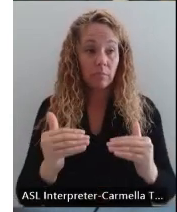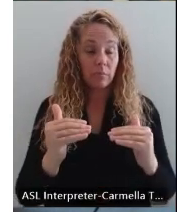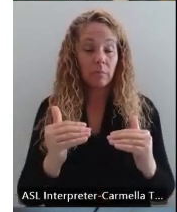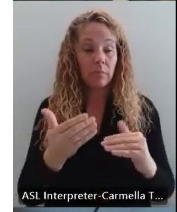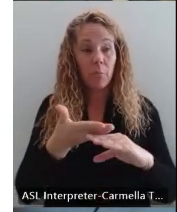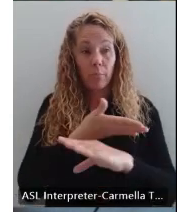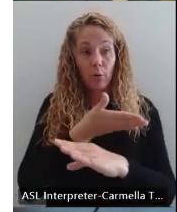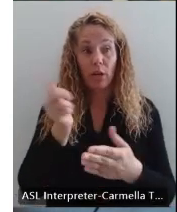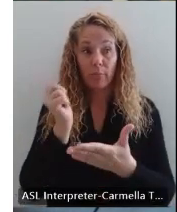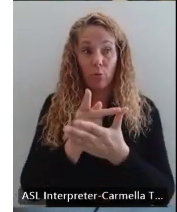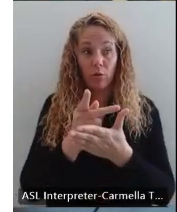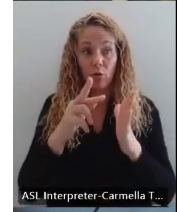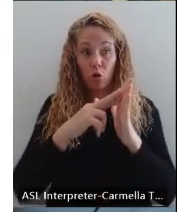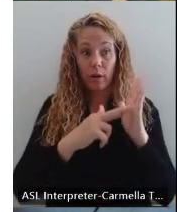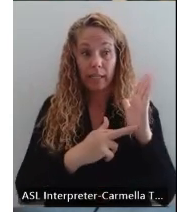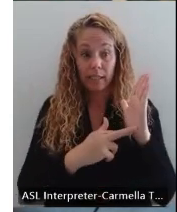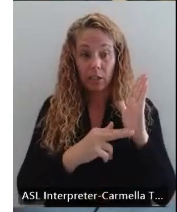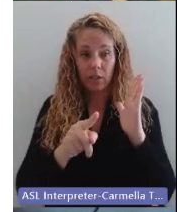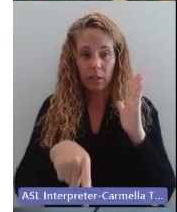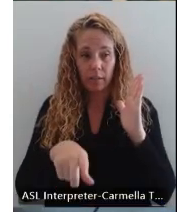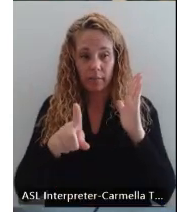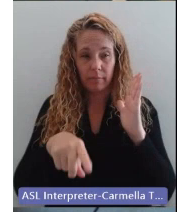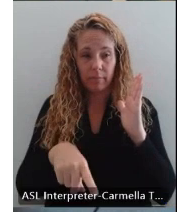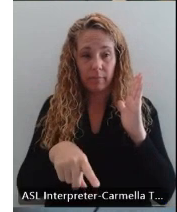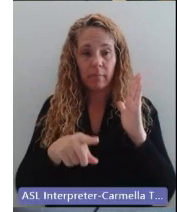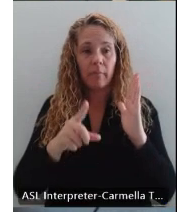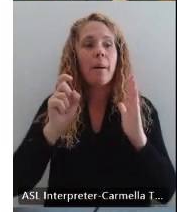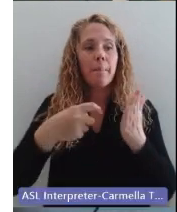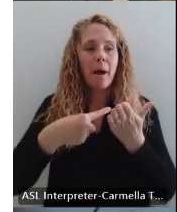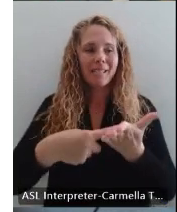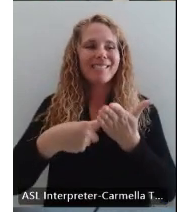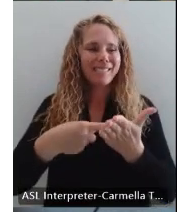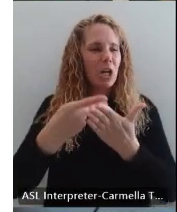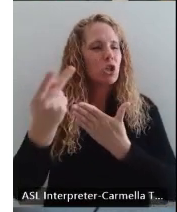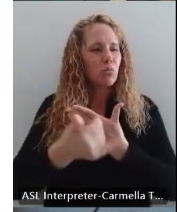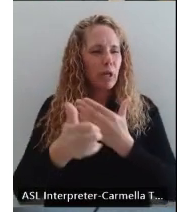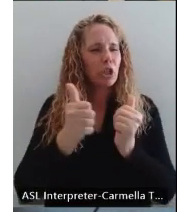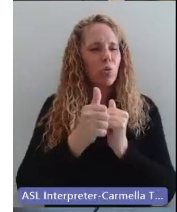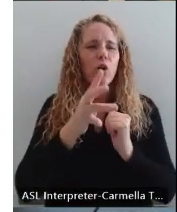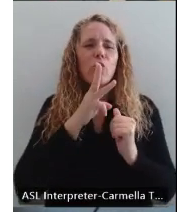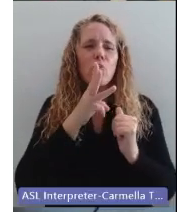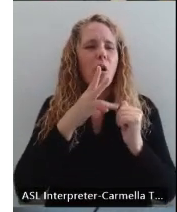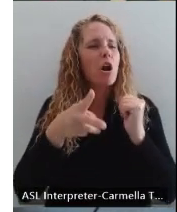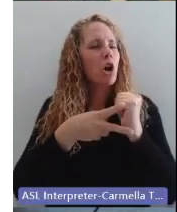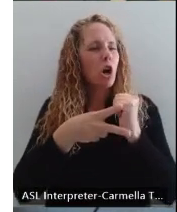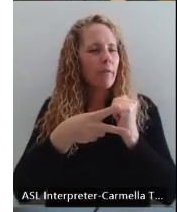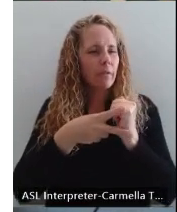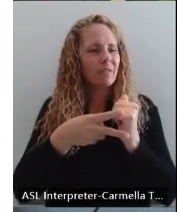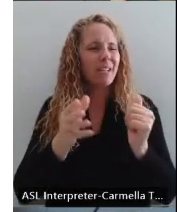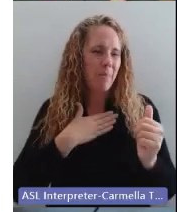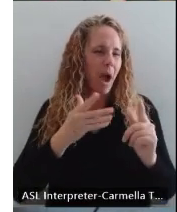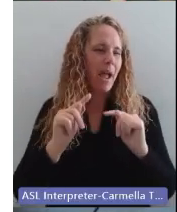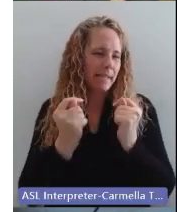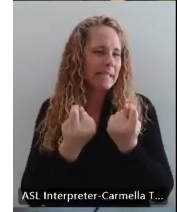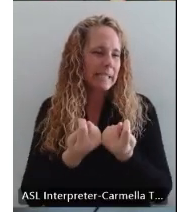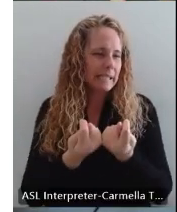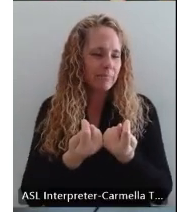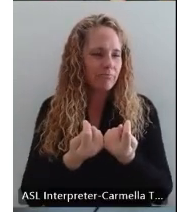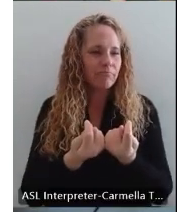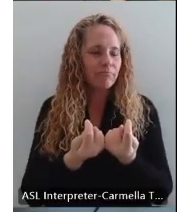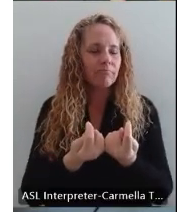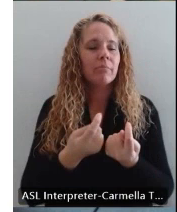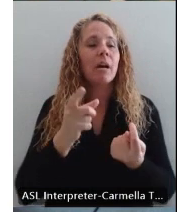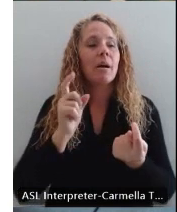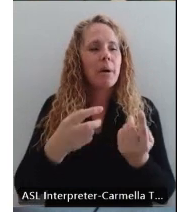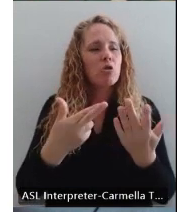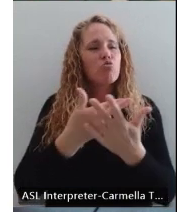Pre-approval criteria. So you'll need to discuss your project with water conservation with my team. You'll